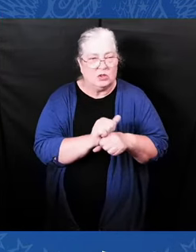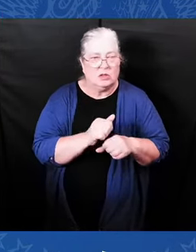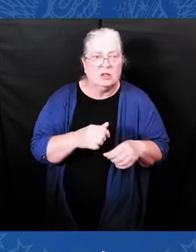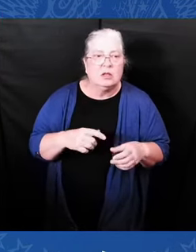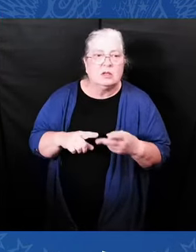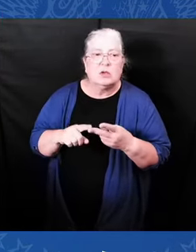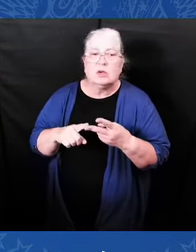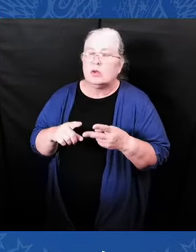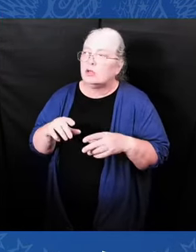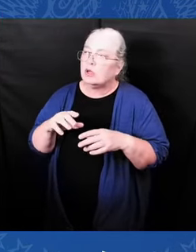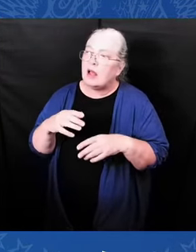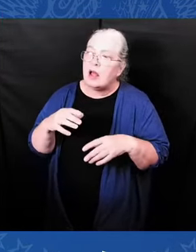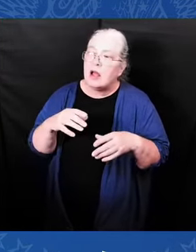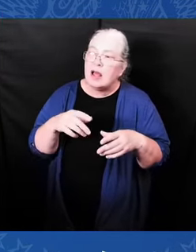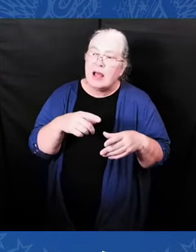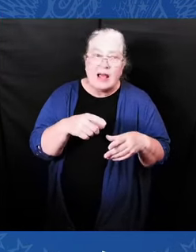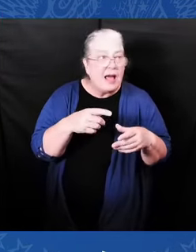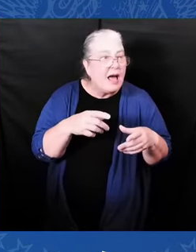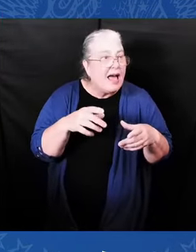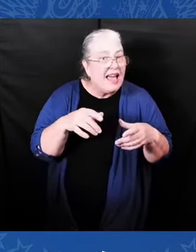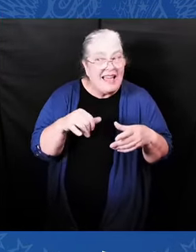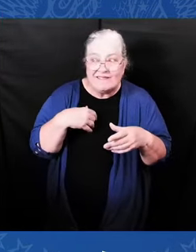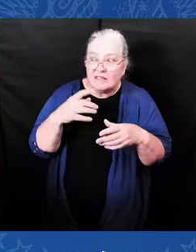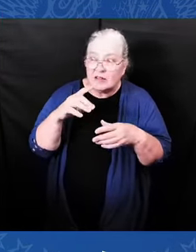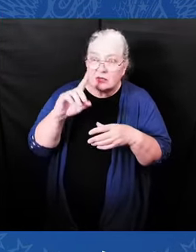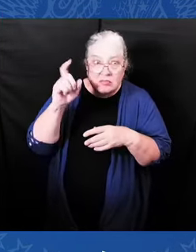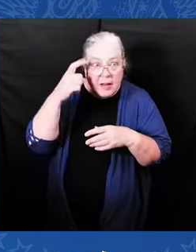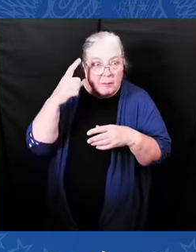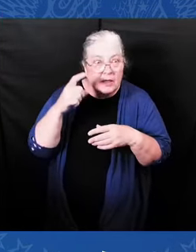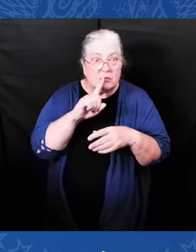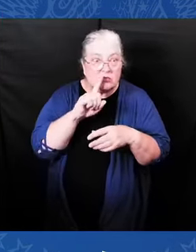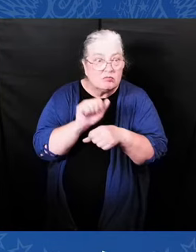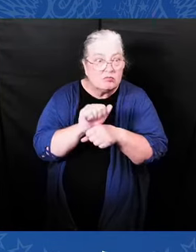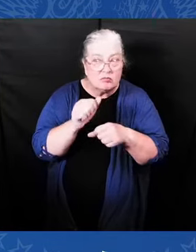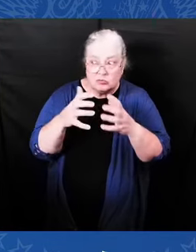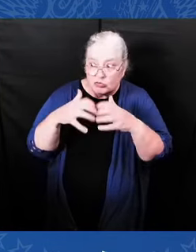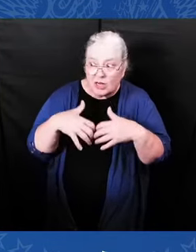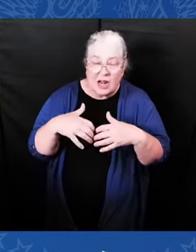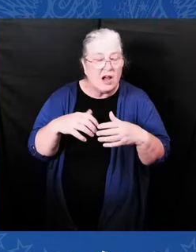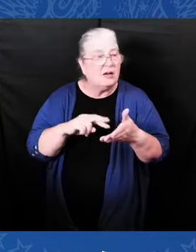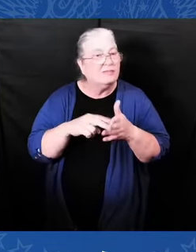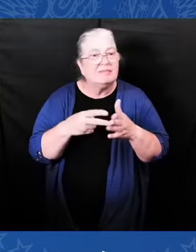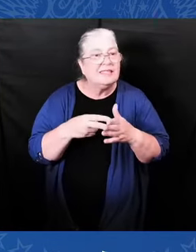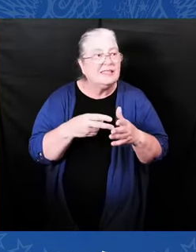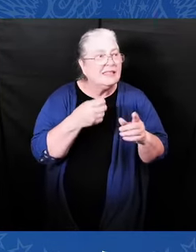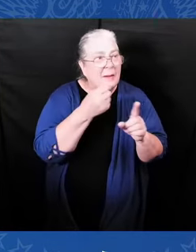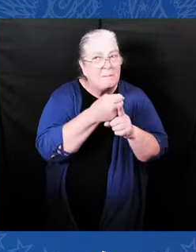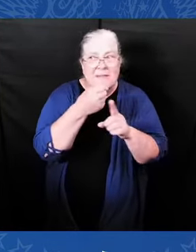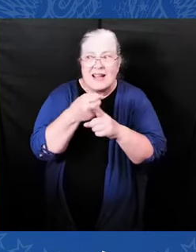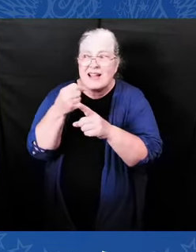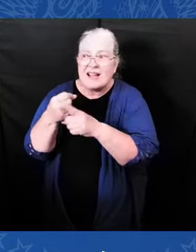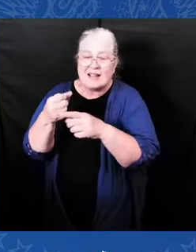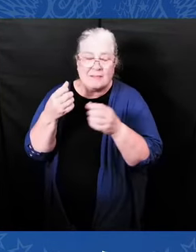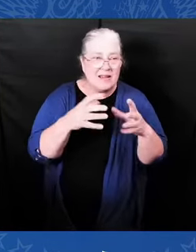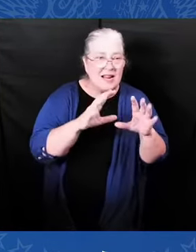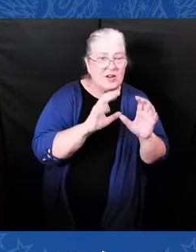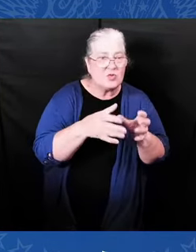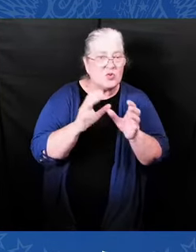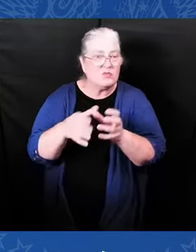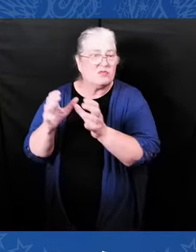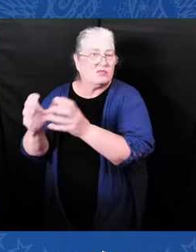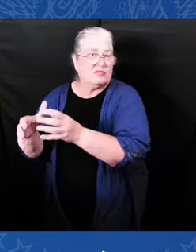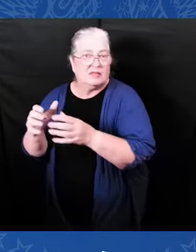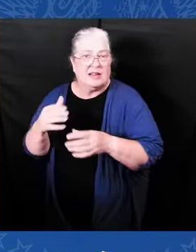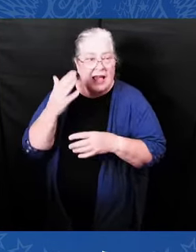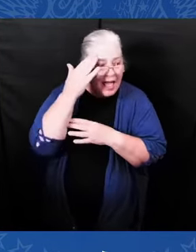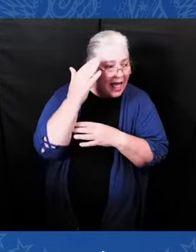Let's get this done. And, folks, you know, when I was Vice President at the end of the Obama-Biden administration, I had